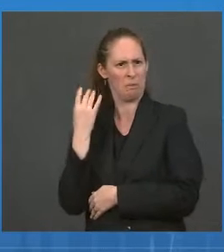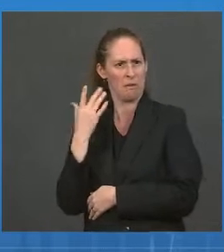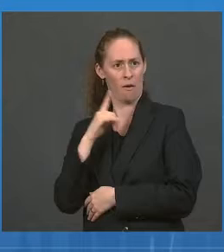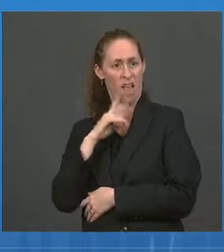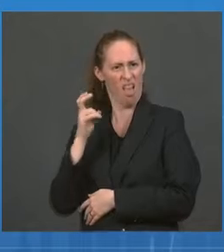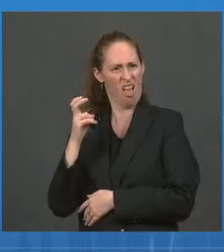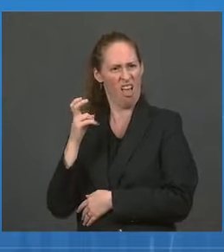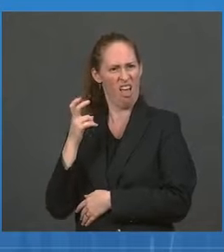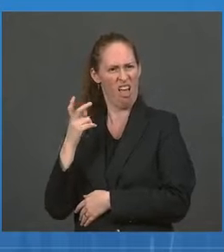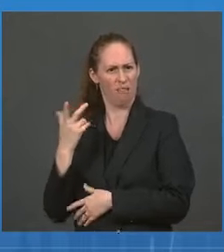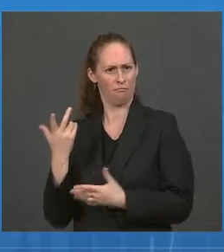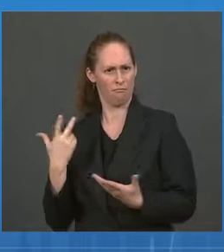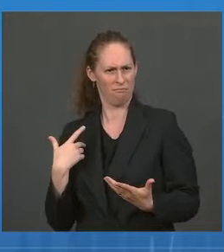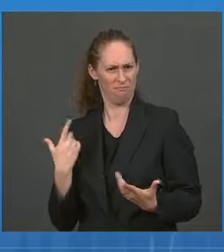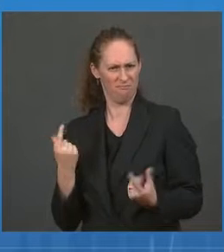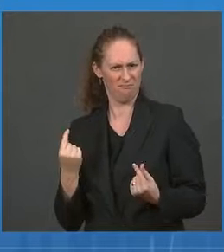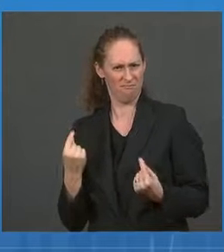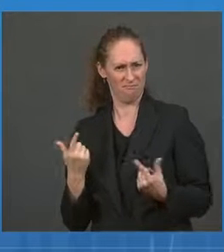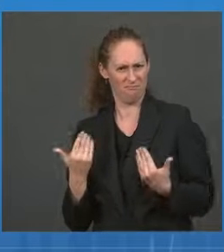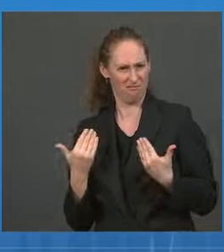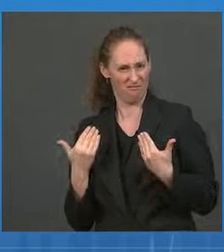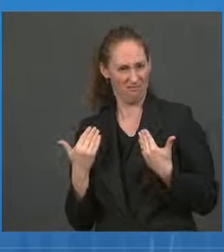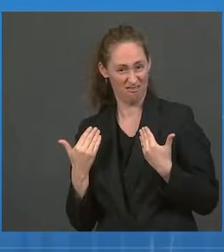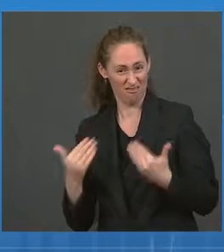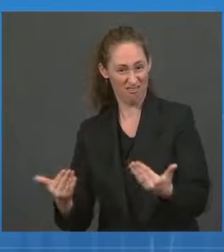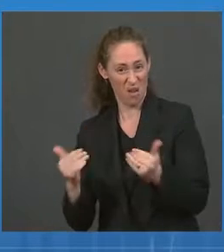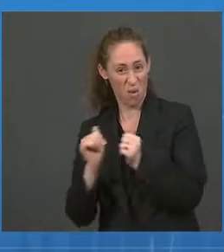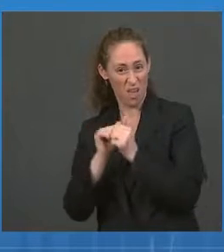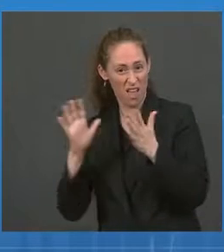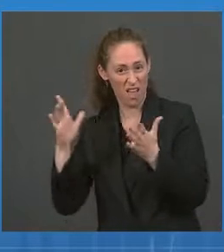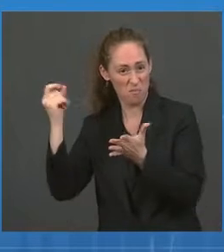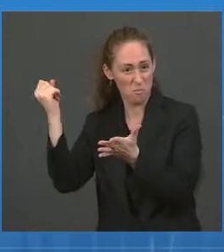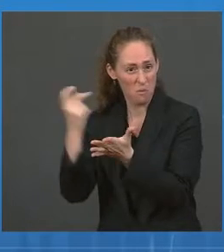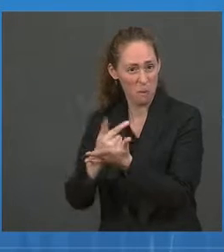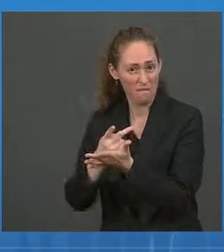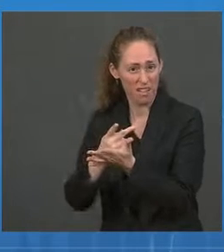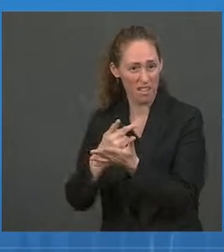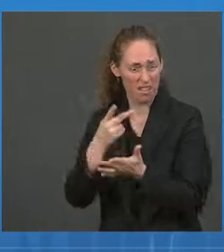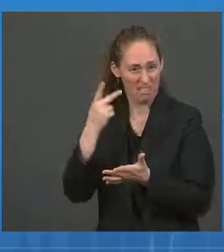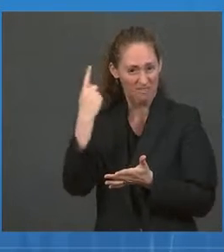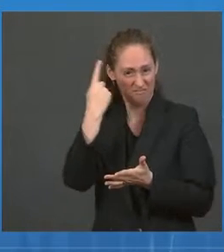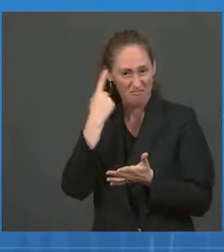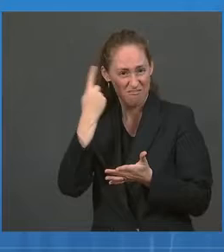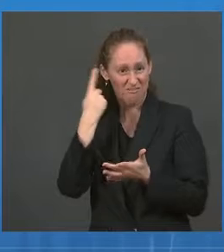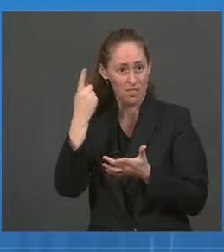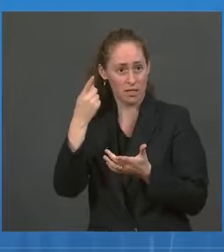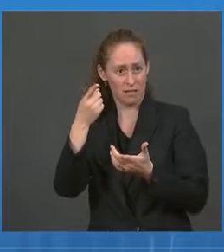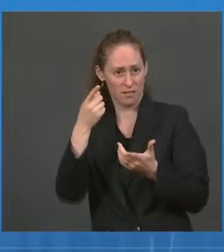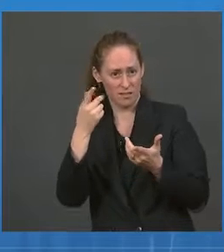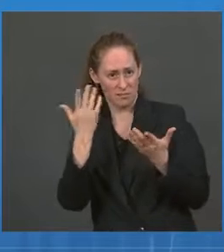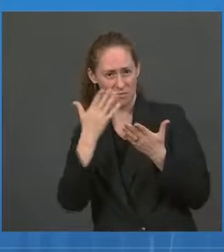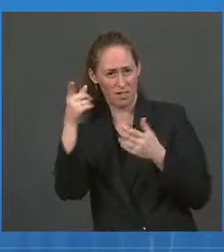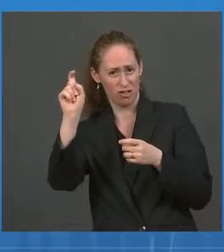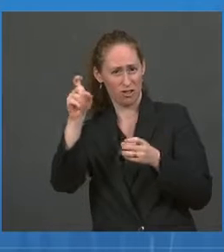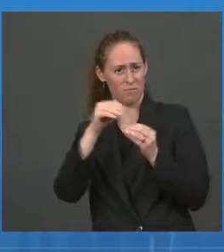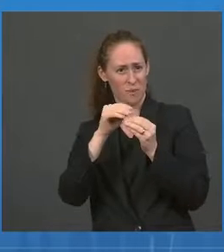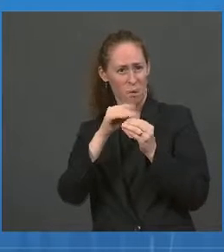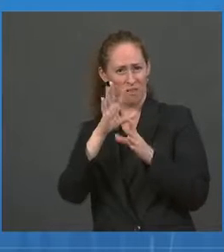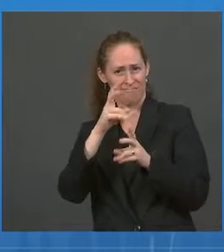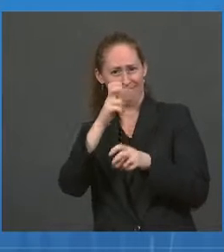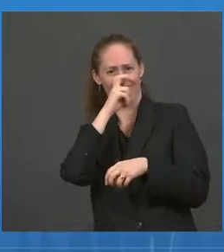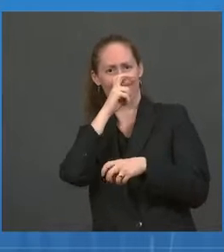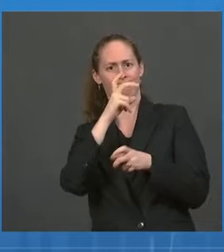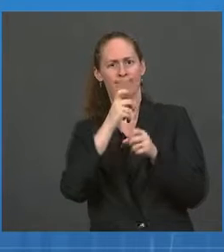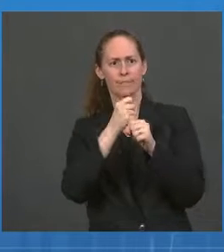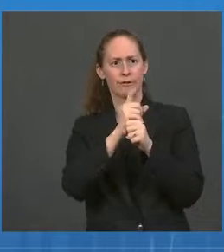are you all working with providers to crack down on that at all? And can you also speak about how you're tracking the